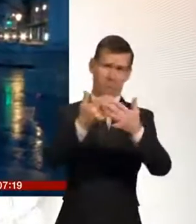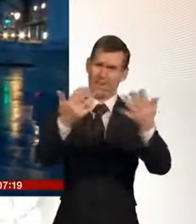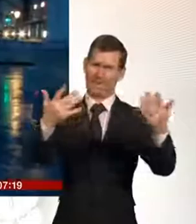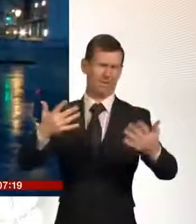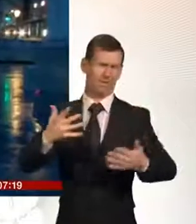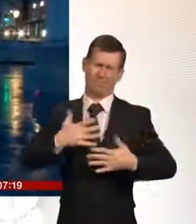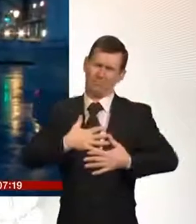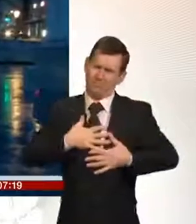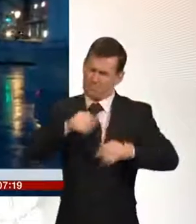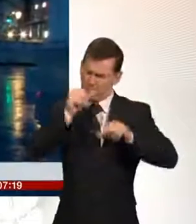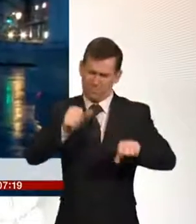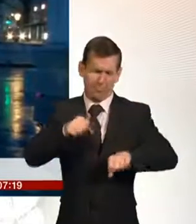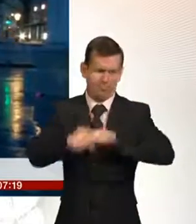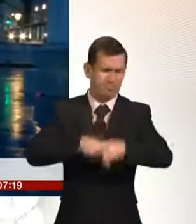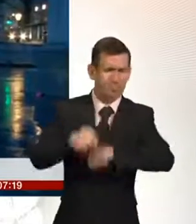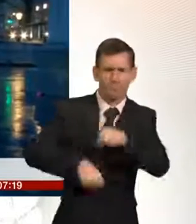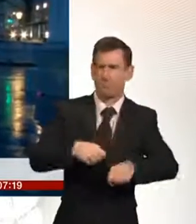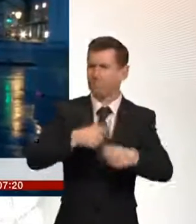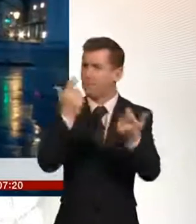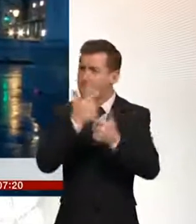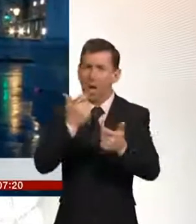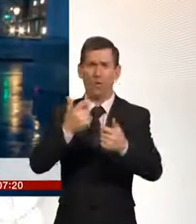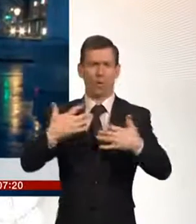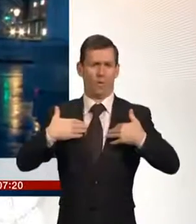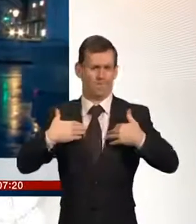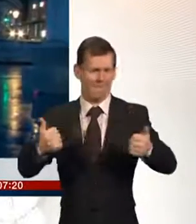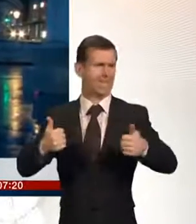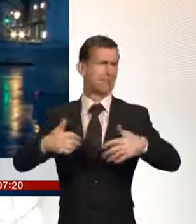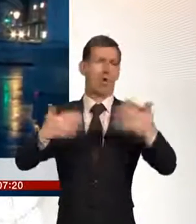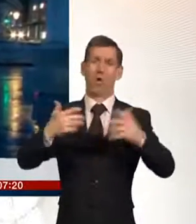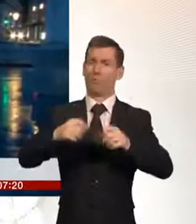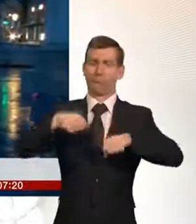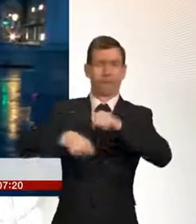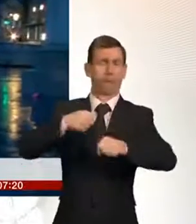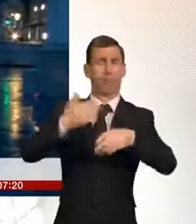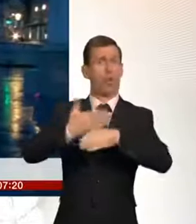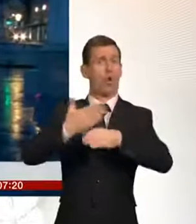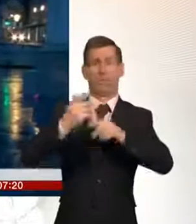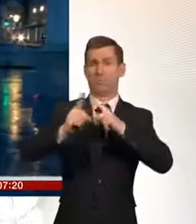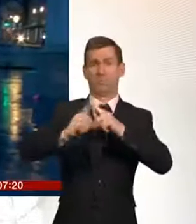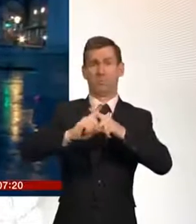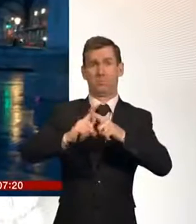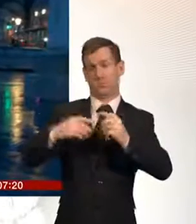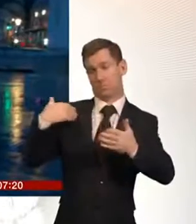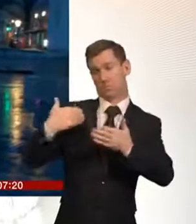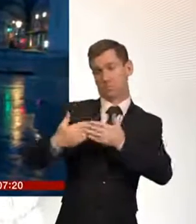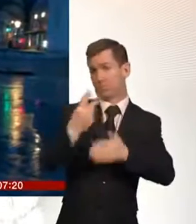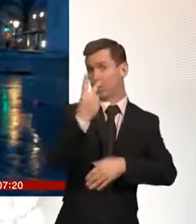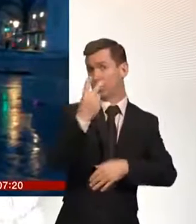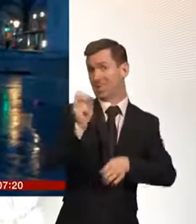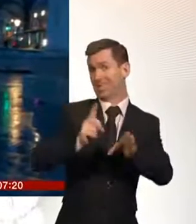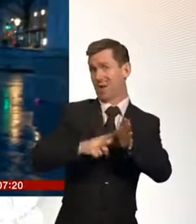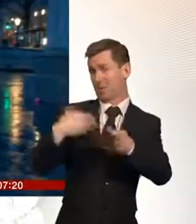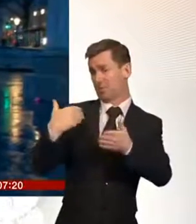two wheels whether it's for fitness or fun or commuting the number of cyclists in the UK has gone up in the past two decades by